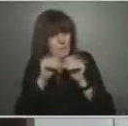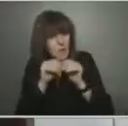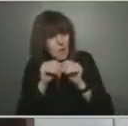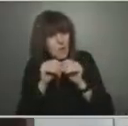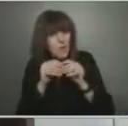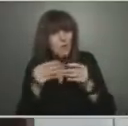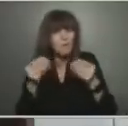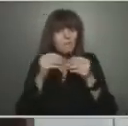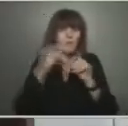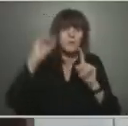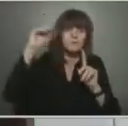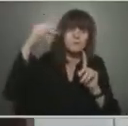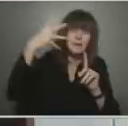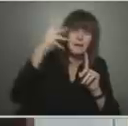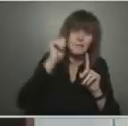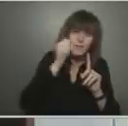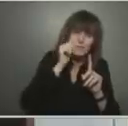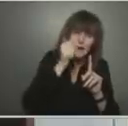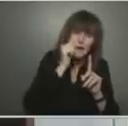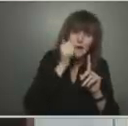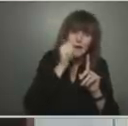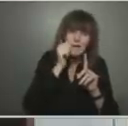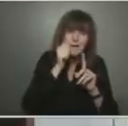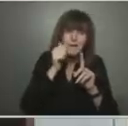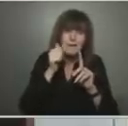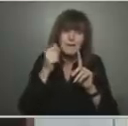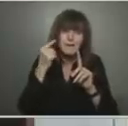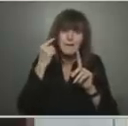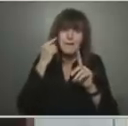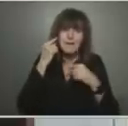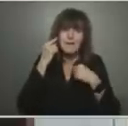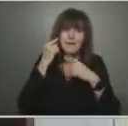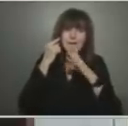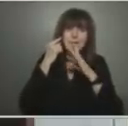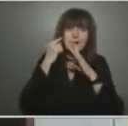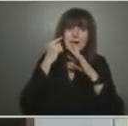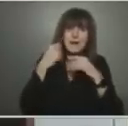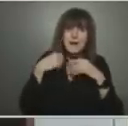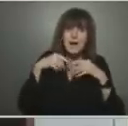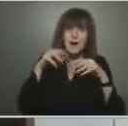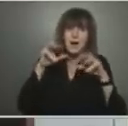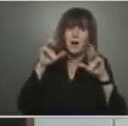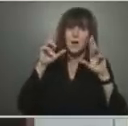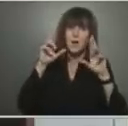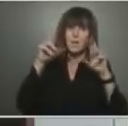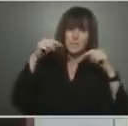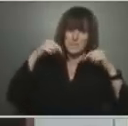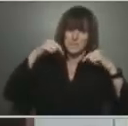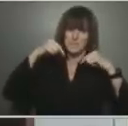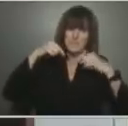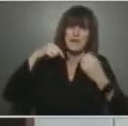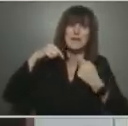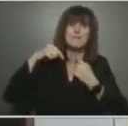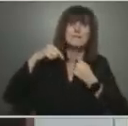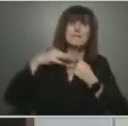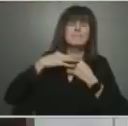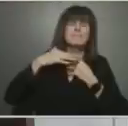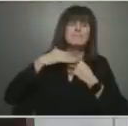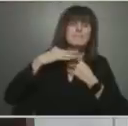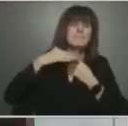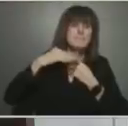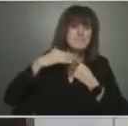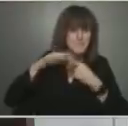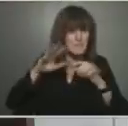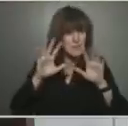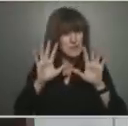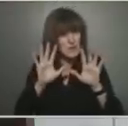hope you're hearing hope in my voice. And as we head to that low endemic rate, that's when we review all public health measures that